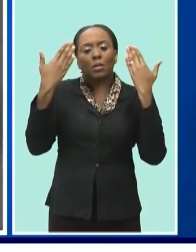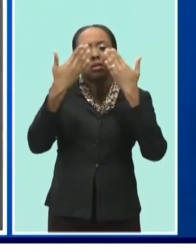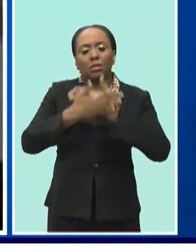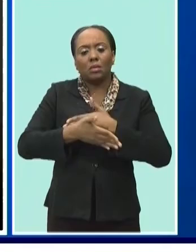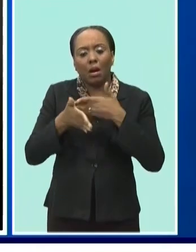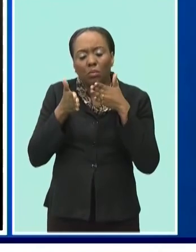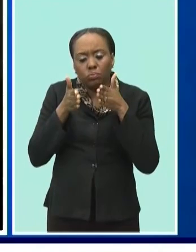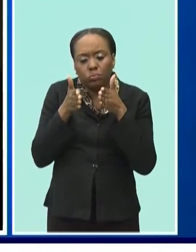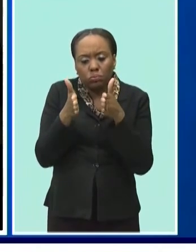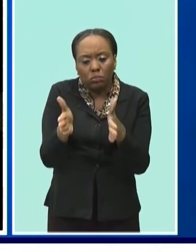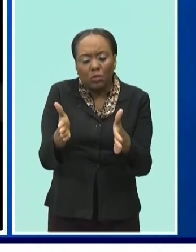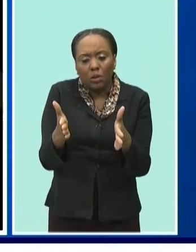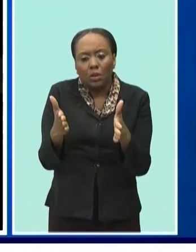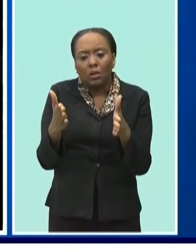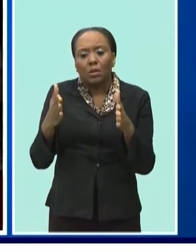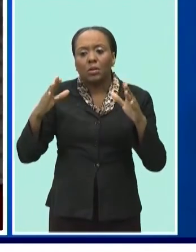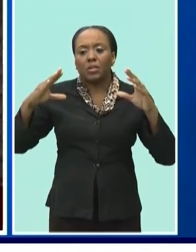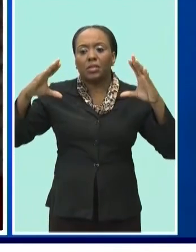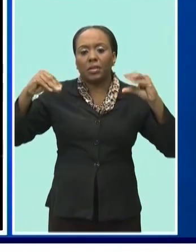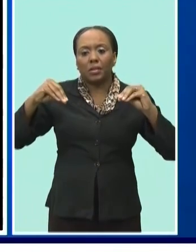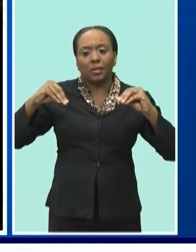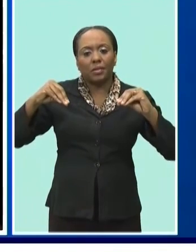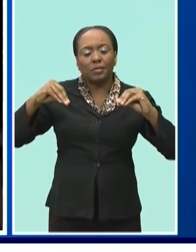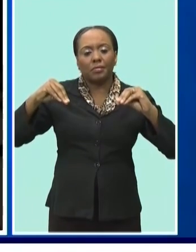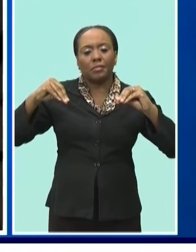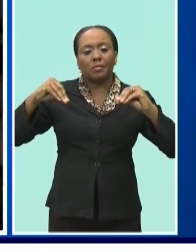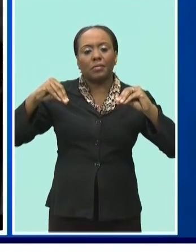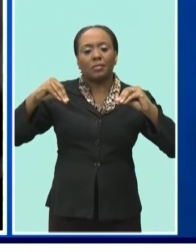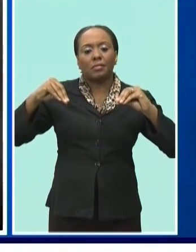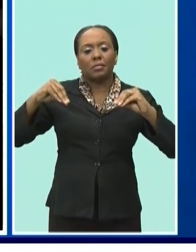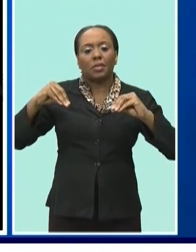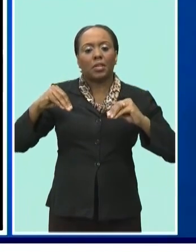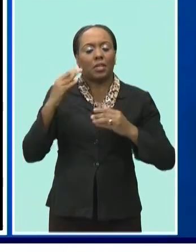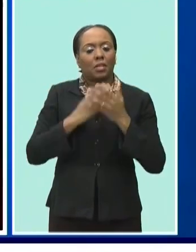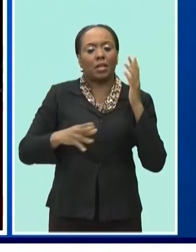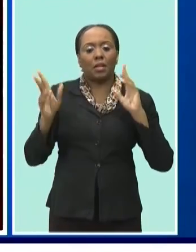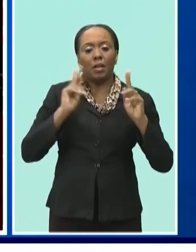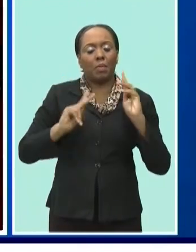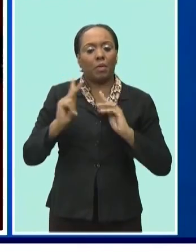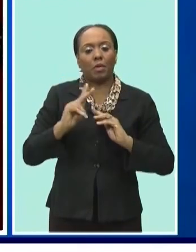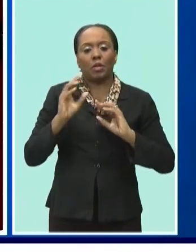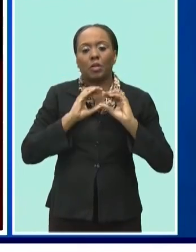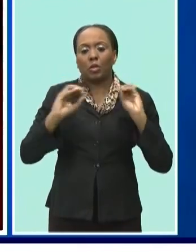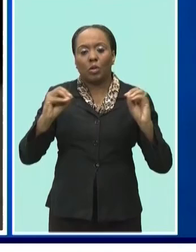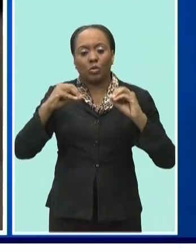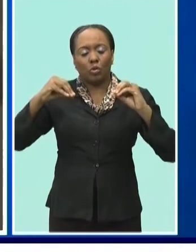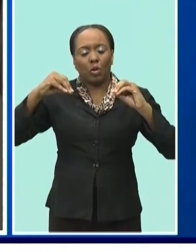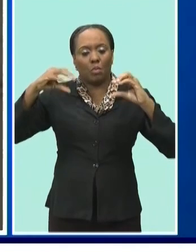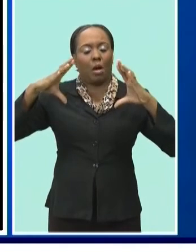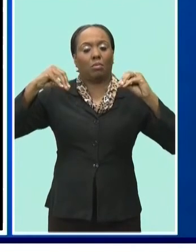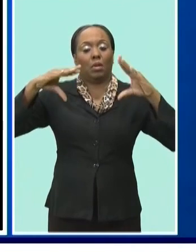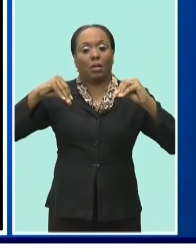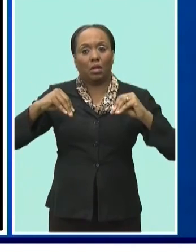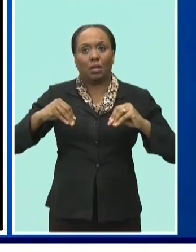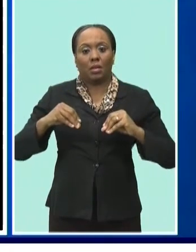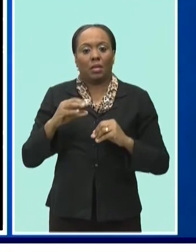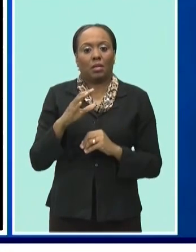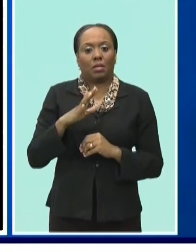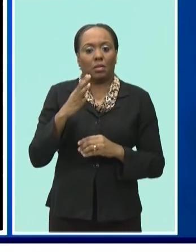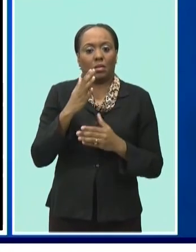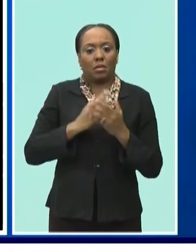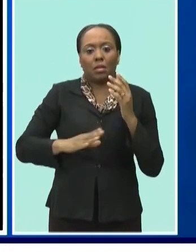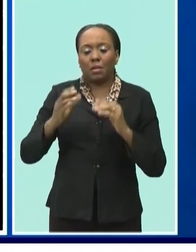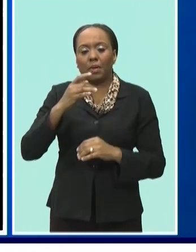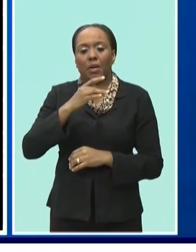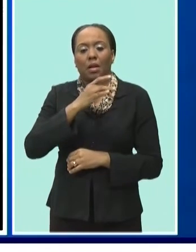hours after a power shutdown. Sections that were left without power at lunch were the intensive care unit, cardiac